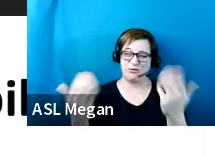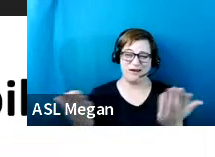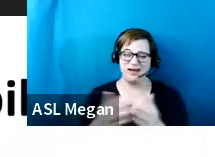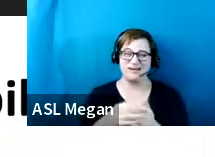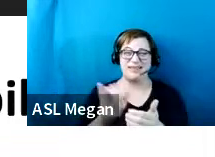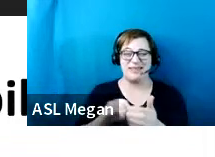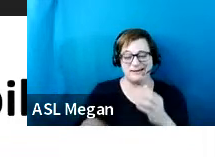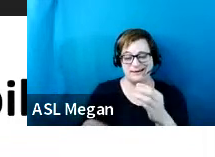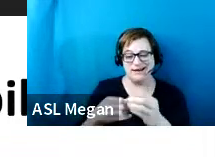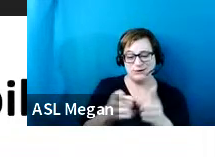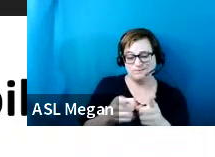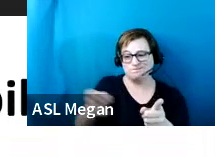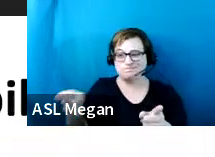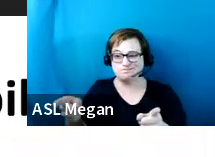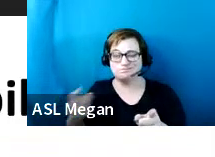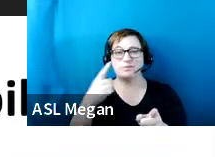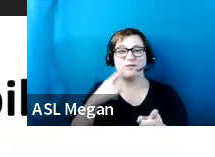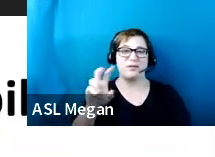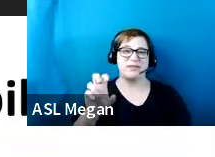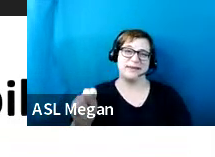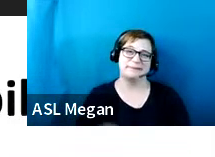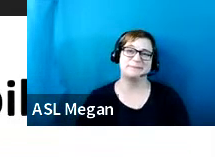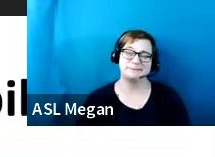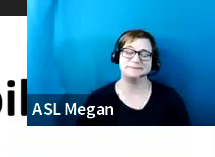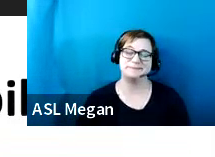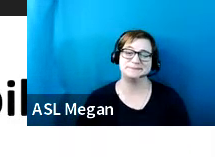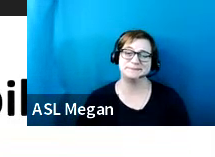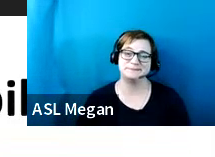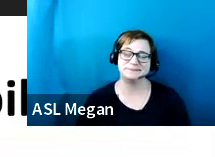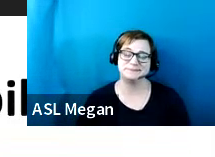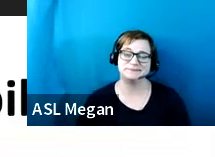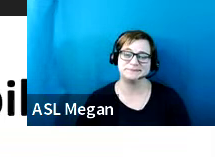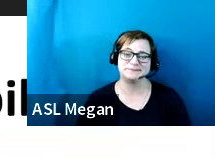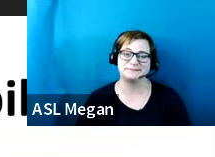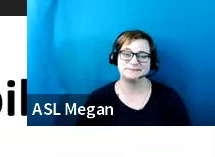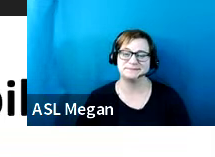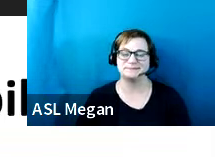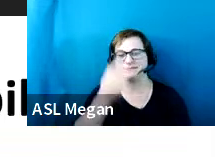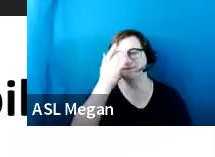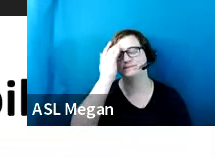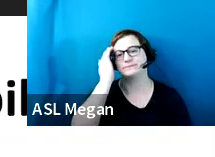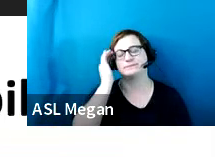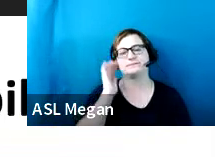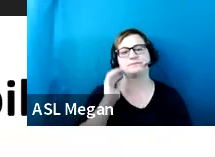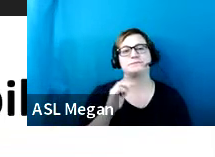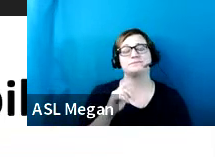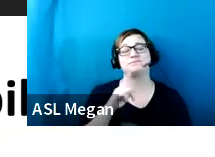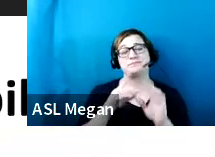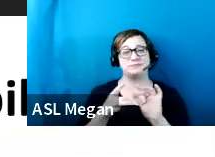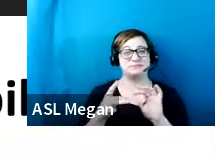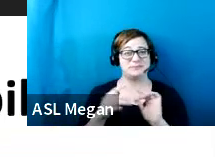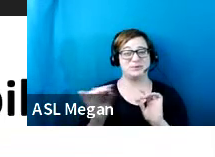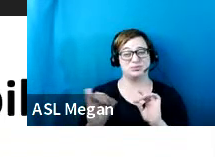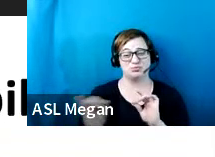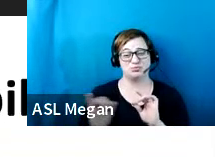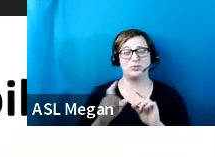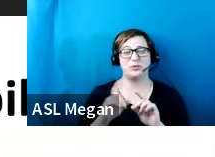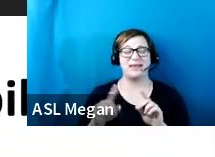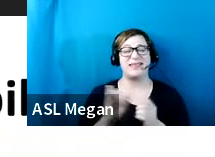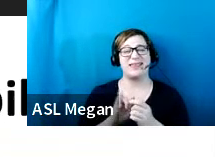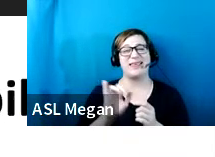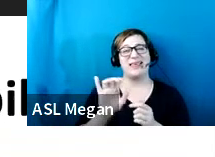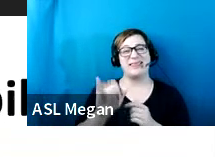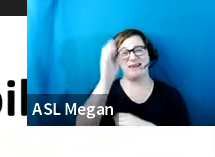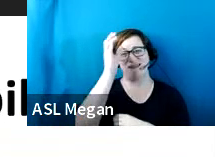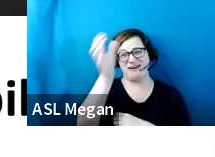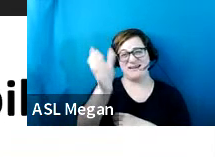width for van accessible spaces. Now, I also wanted to mention that technical and feasibility is really determined on a